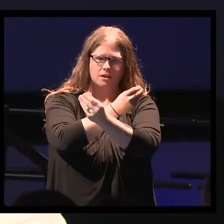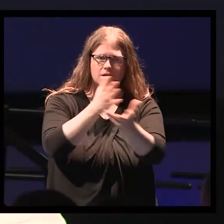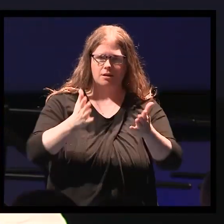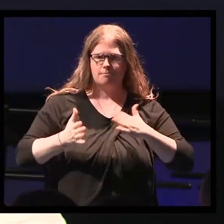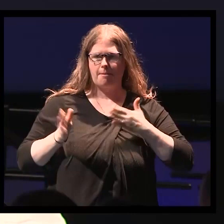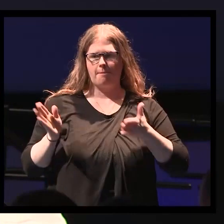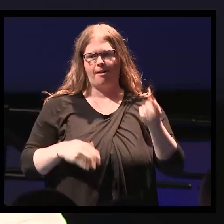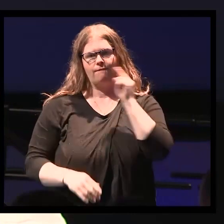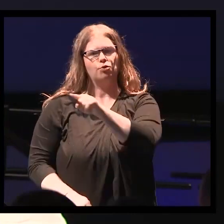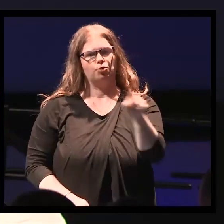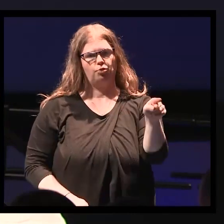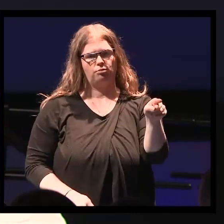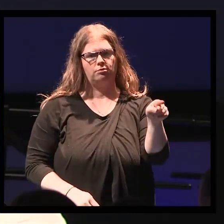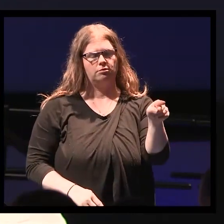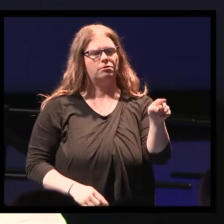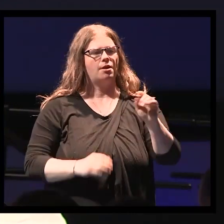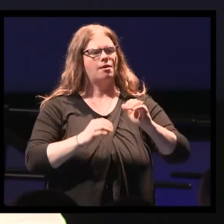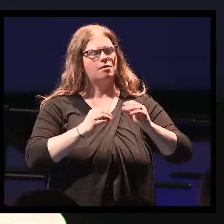is tonight.